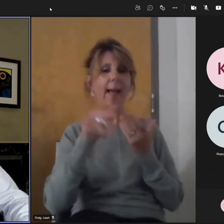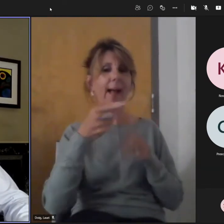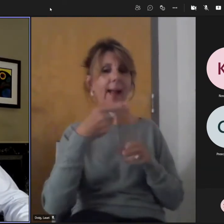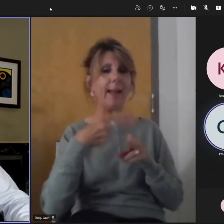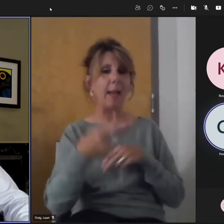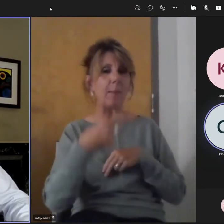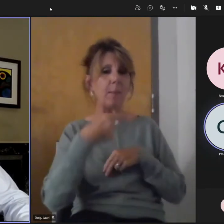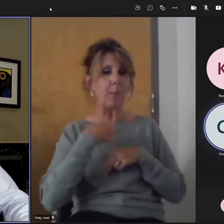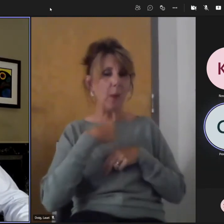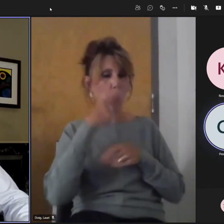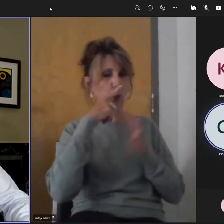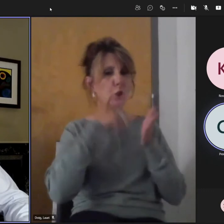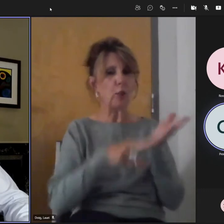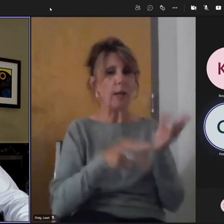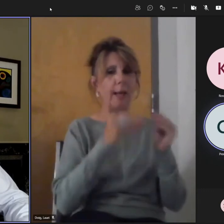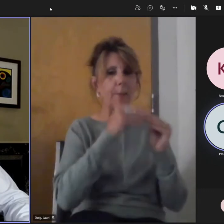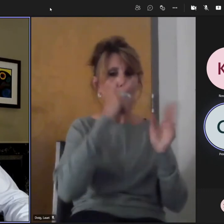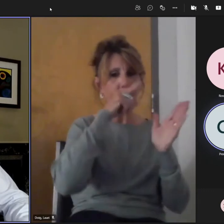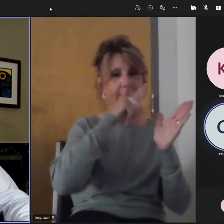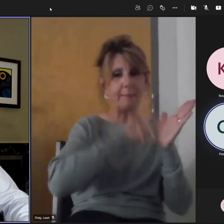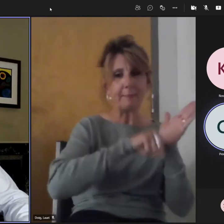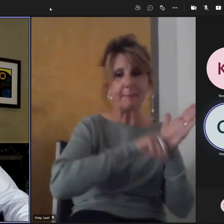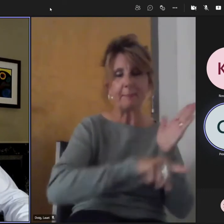me. Thank you.